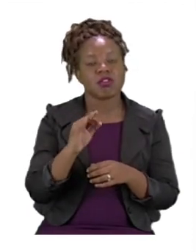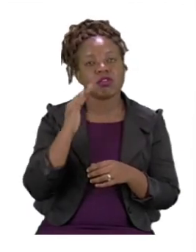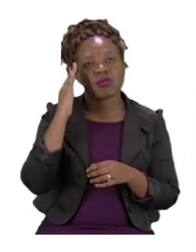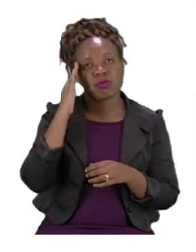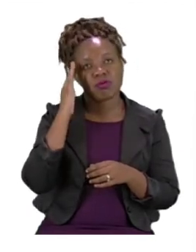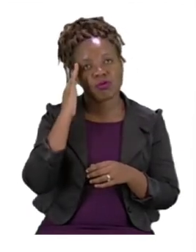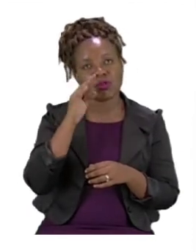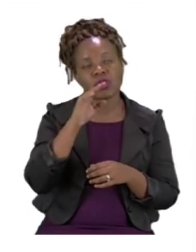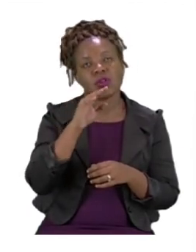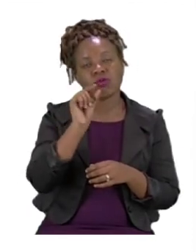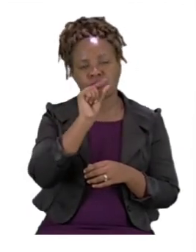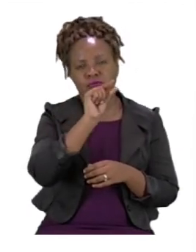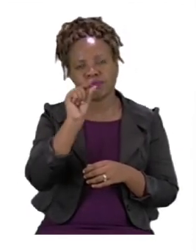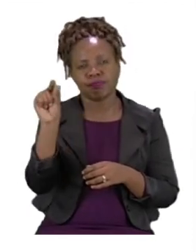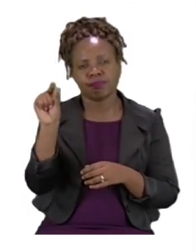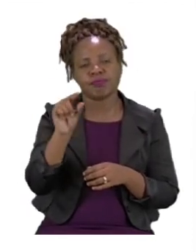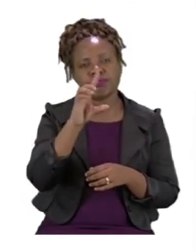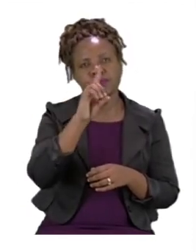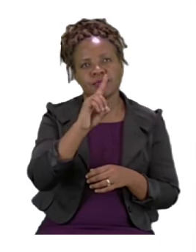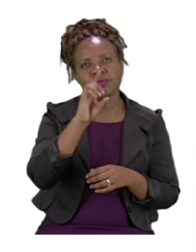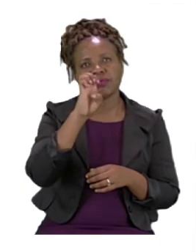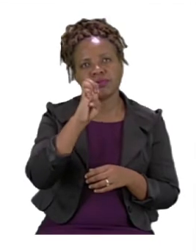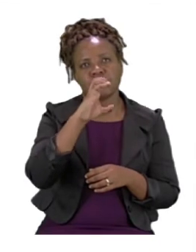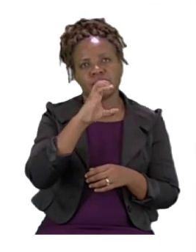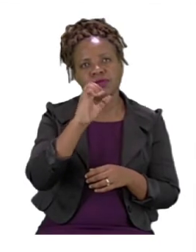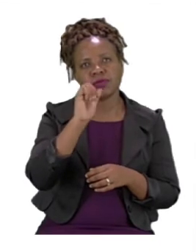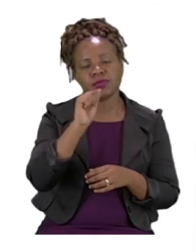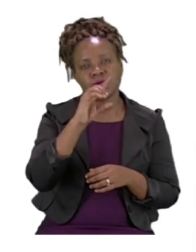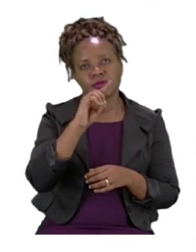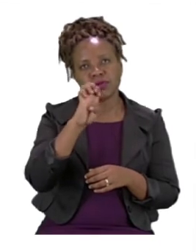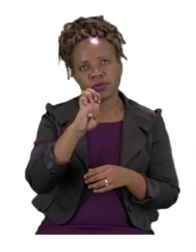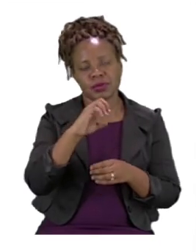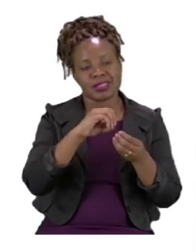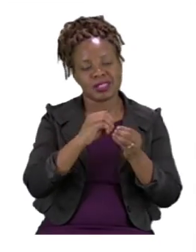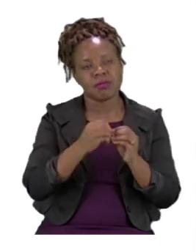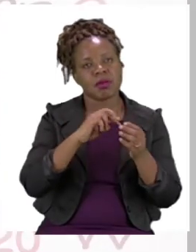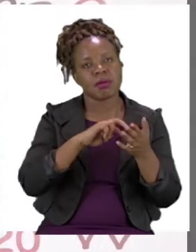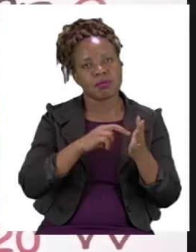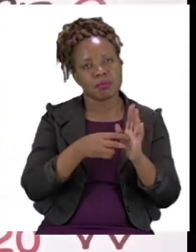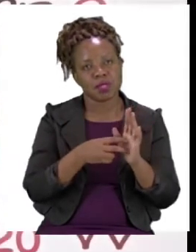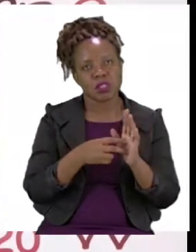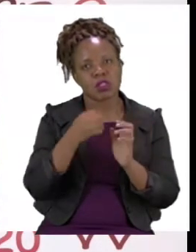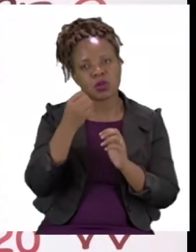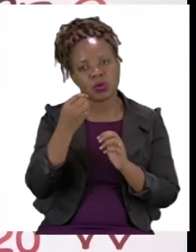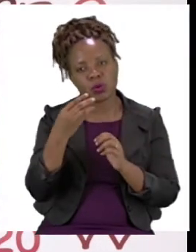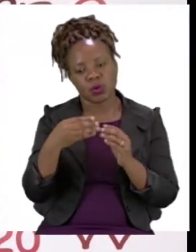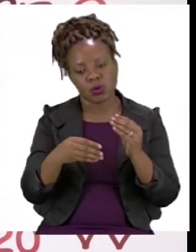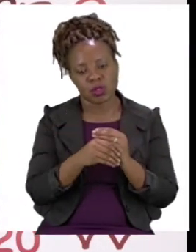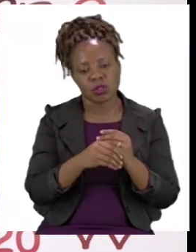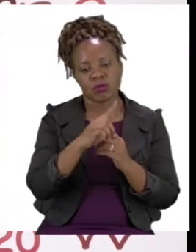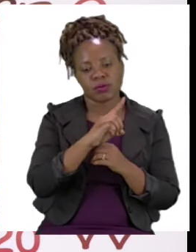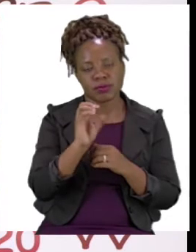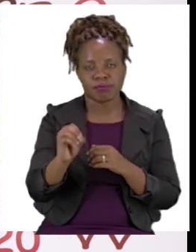10s. I have 10s on my board today and I would like us to count in 10s together. Remember,